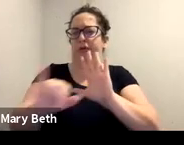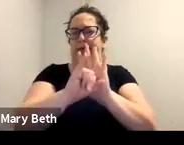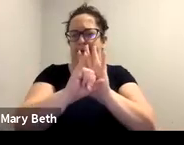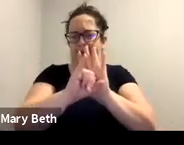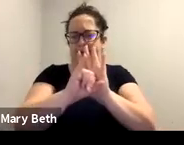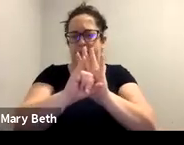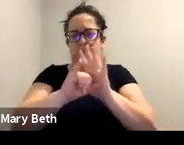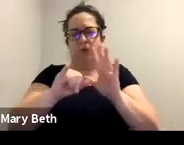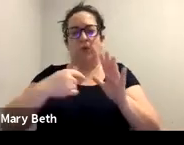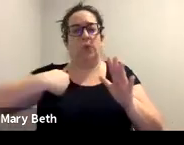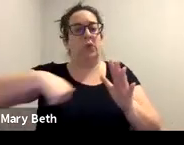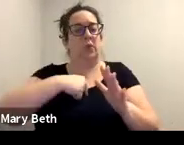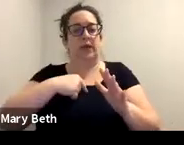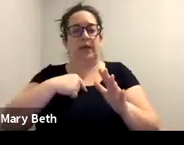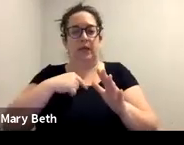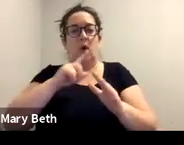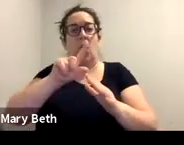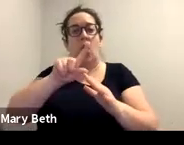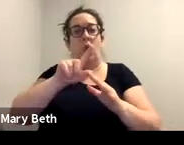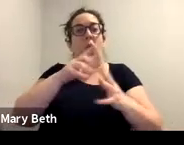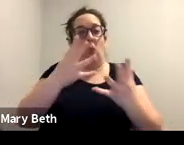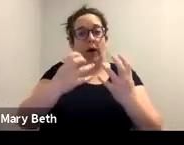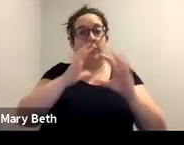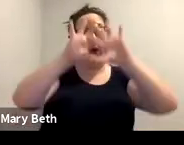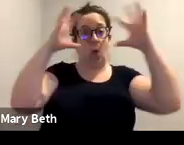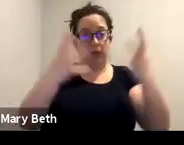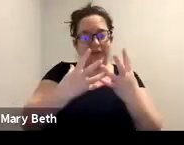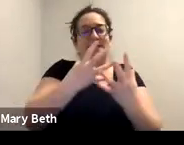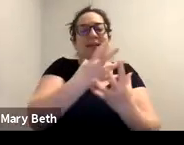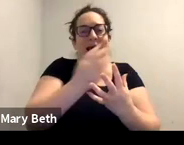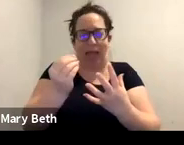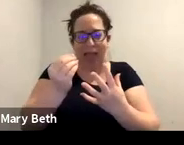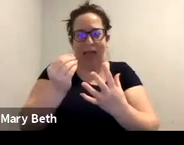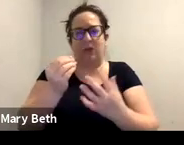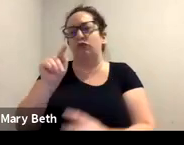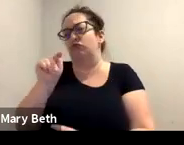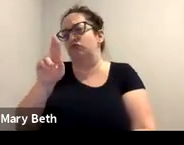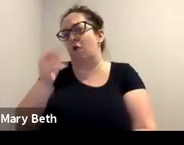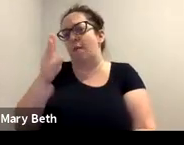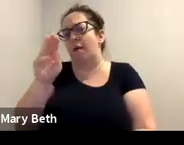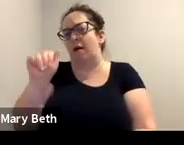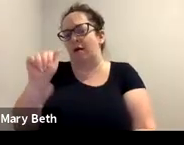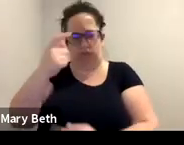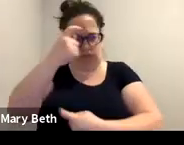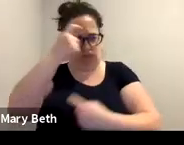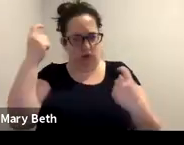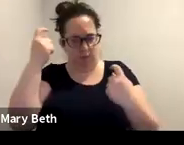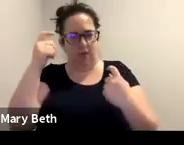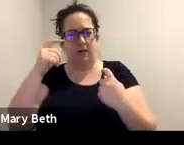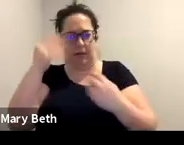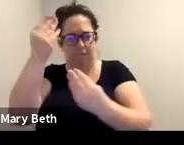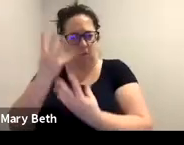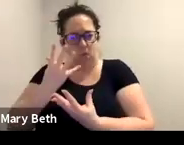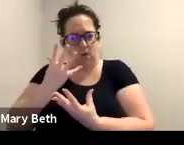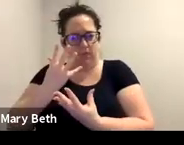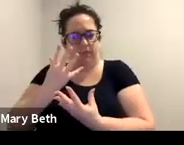not only holistic, but trauma informed. And besides representation, we